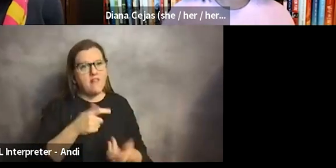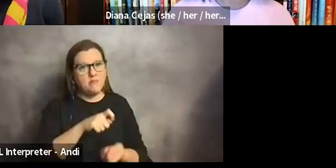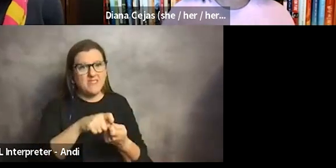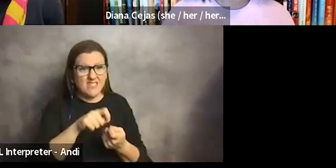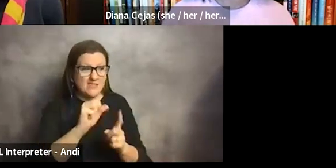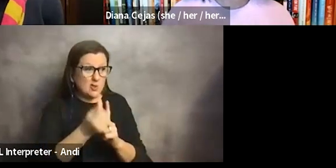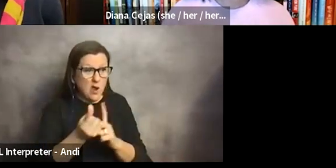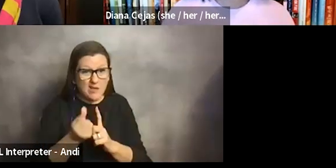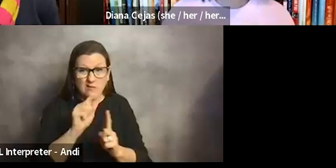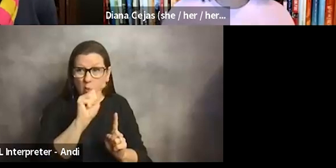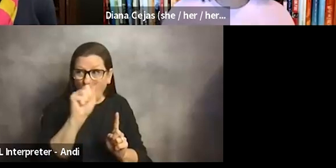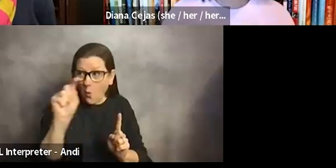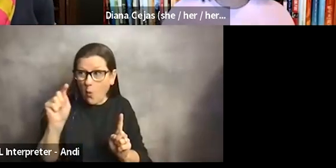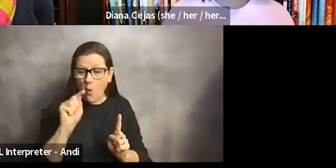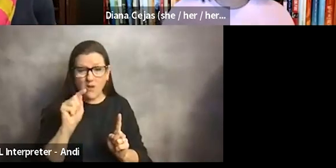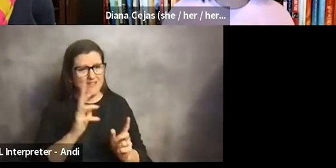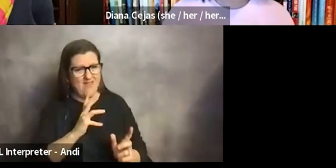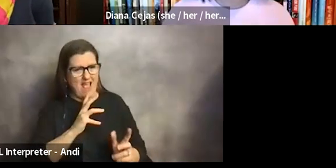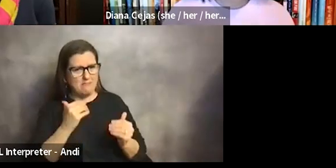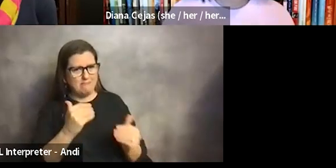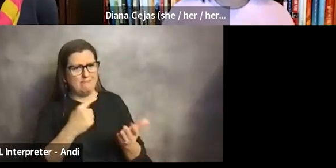it's okay to, to have that conversation.